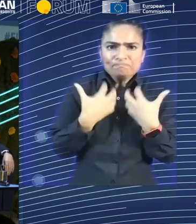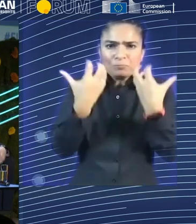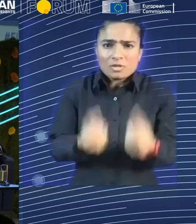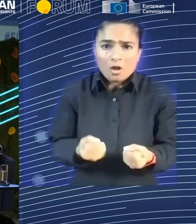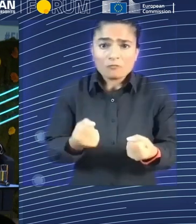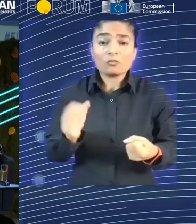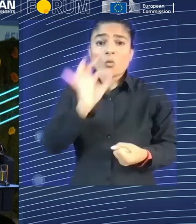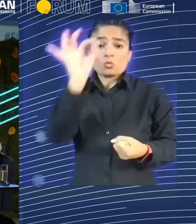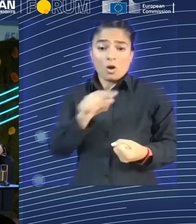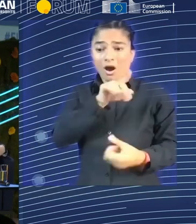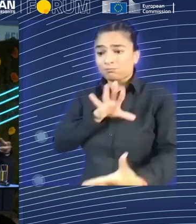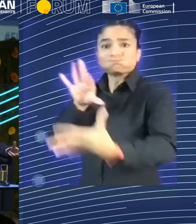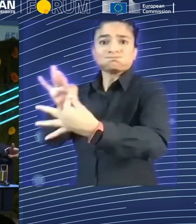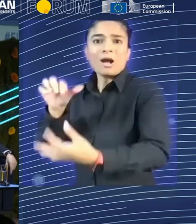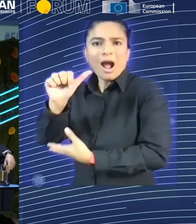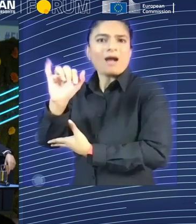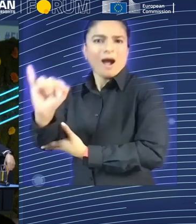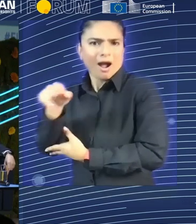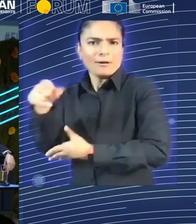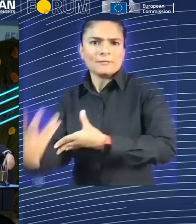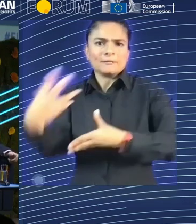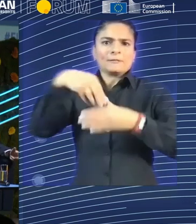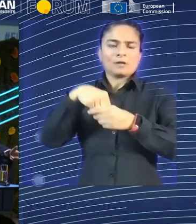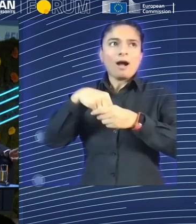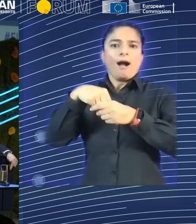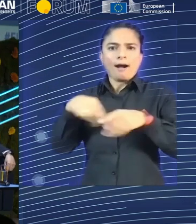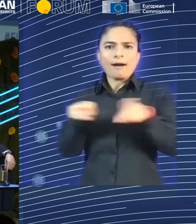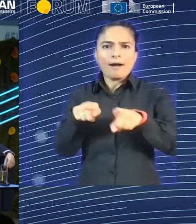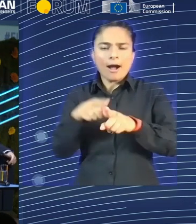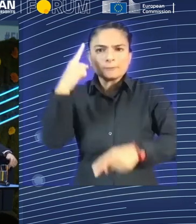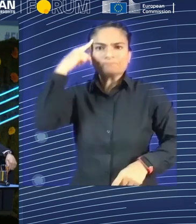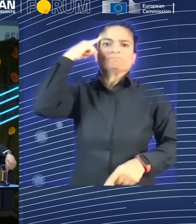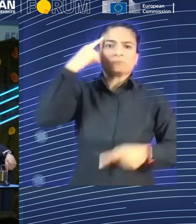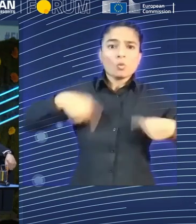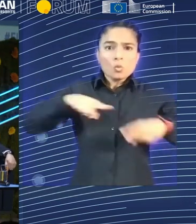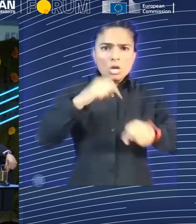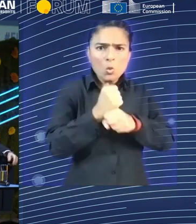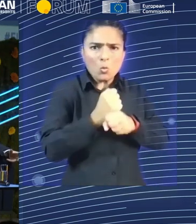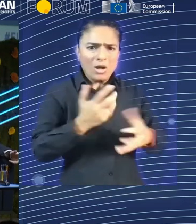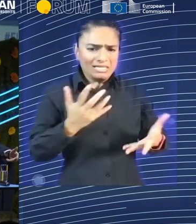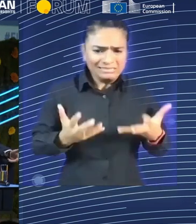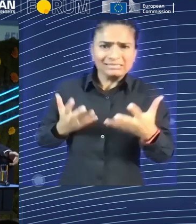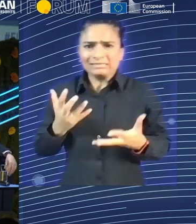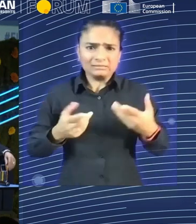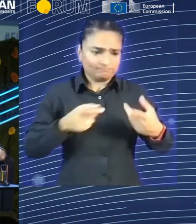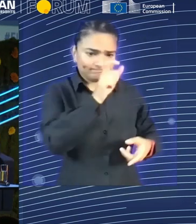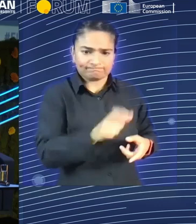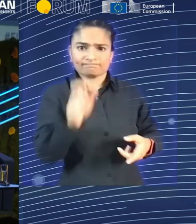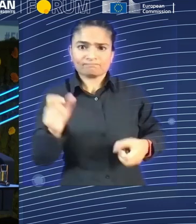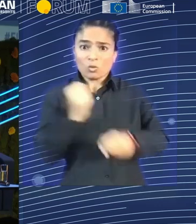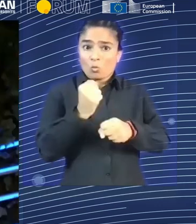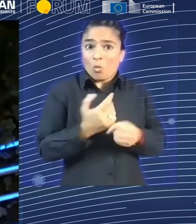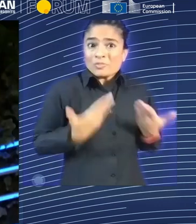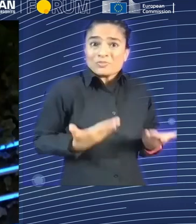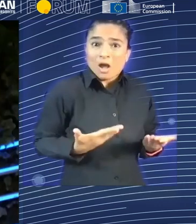And another statistic I would give you is based on our annual economic survey, the last edition of which was published last week. And it's based on